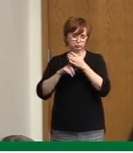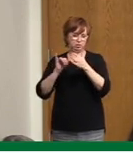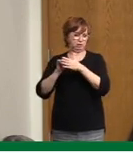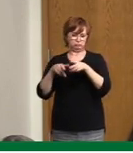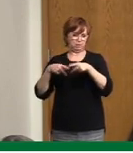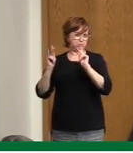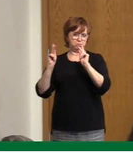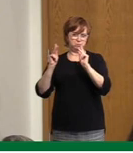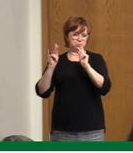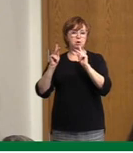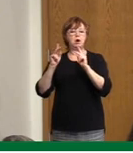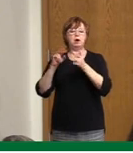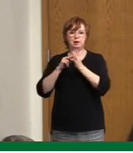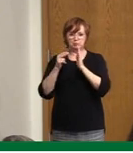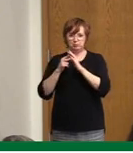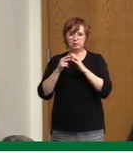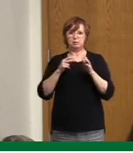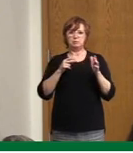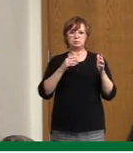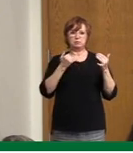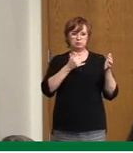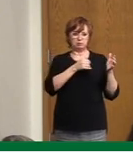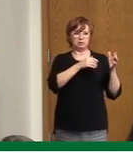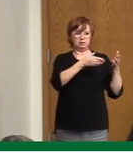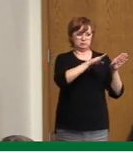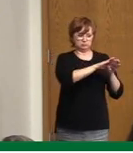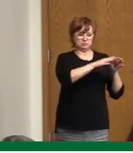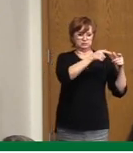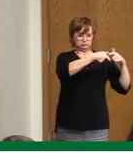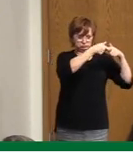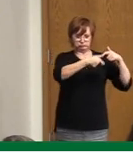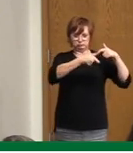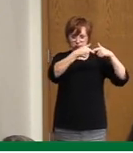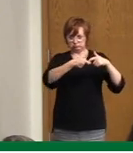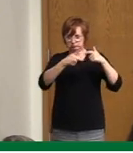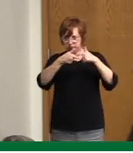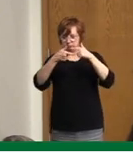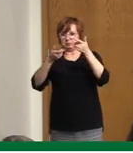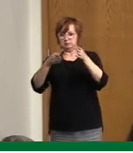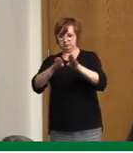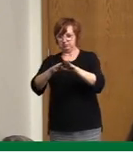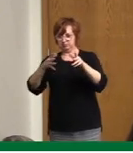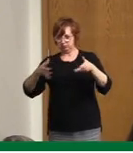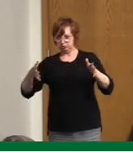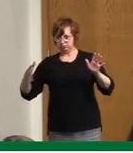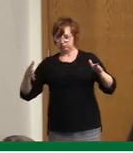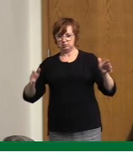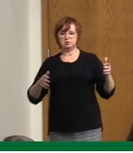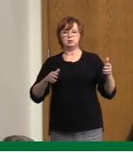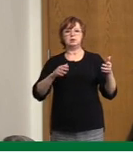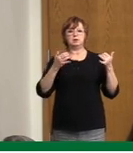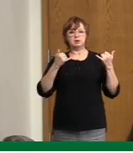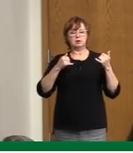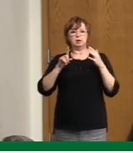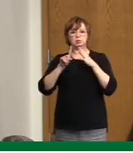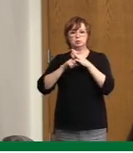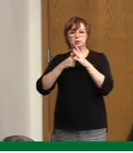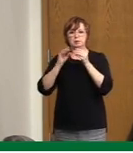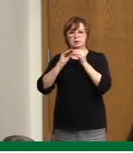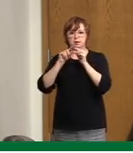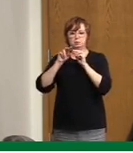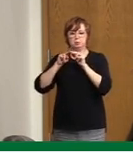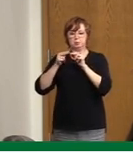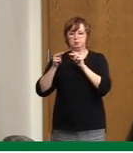an impact on our case numbers. But again, you know, we do need to hold the line because we really need to bring our number of contacts even lower.